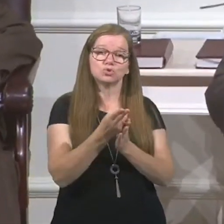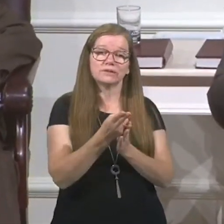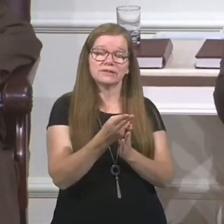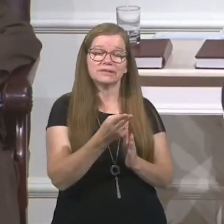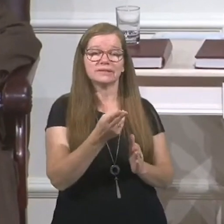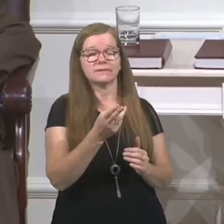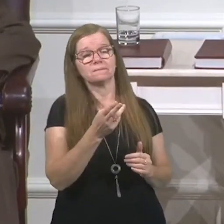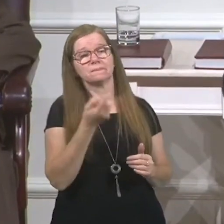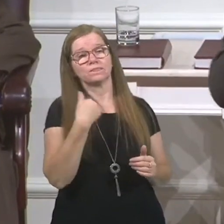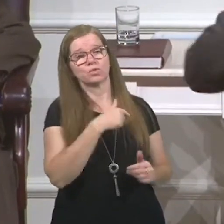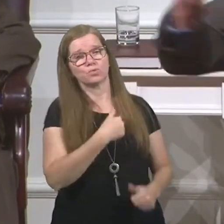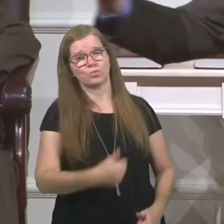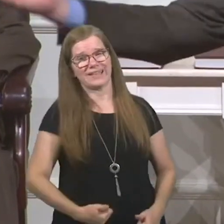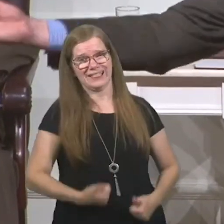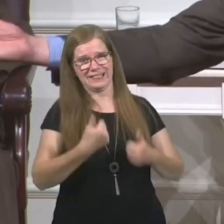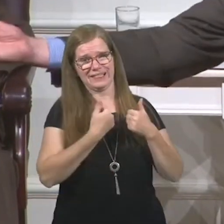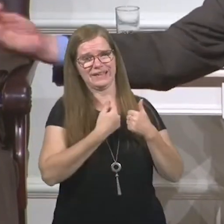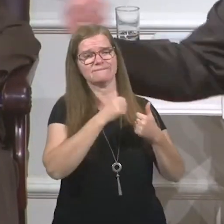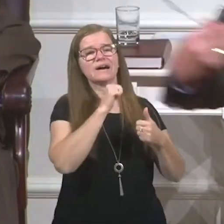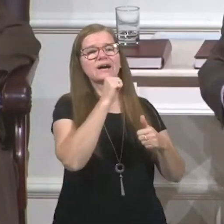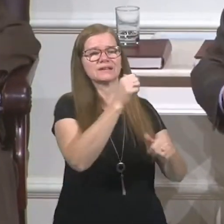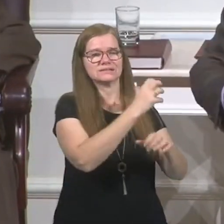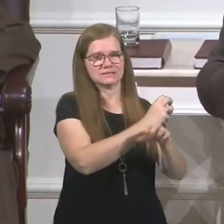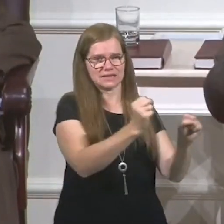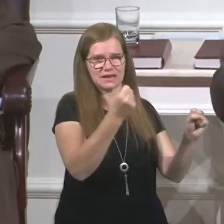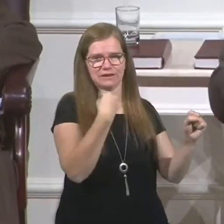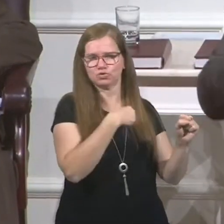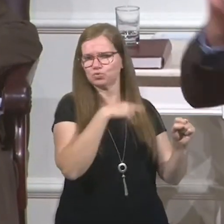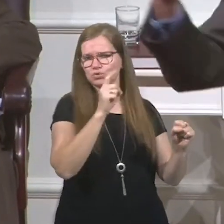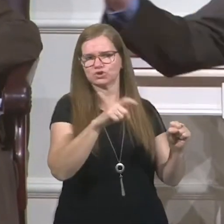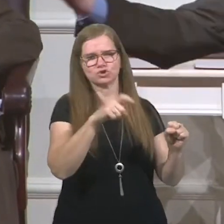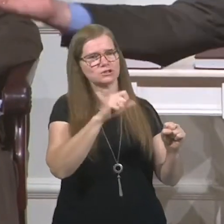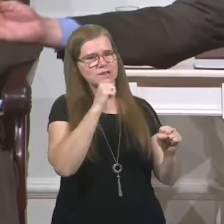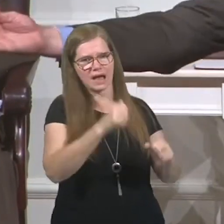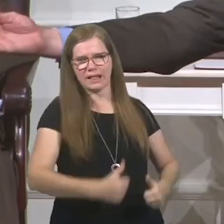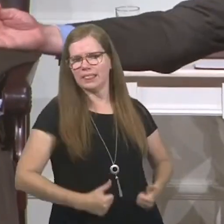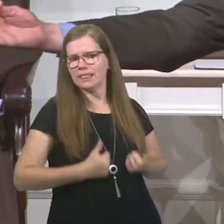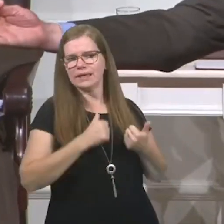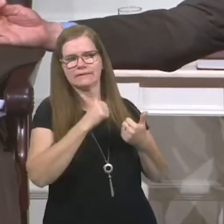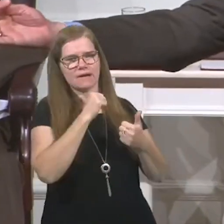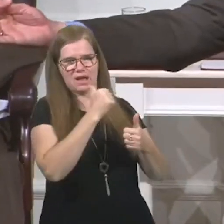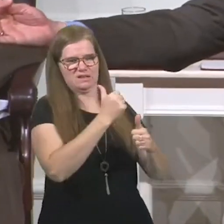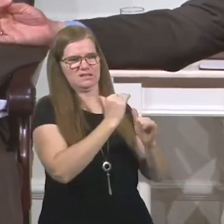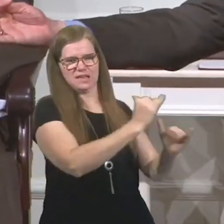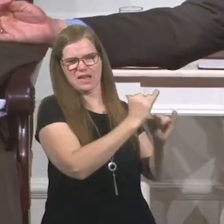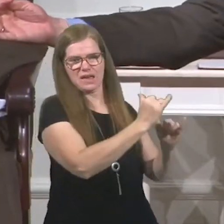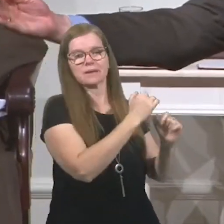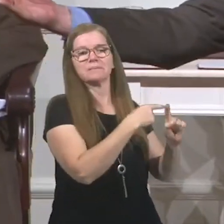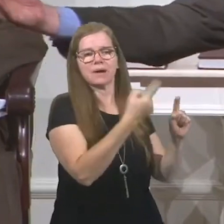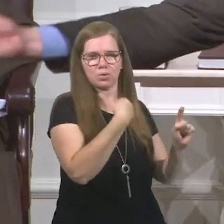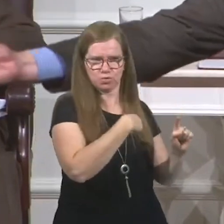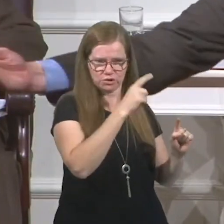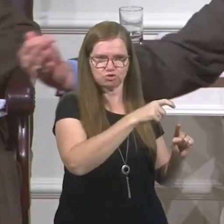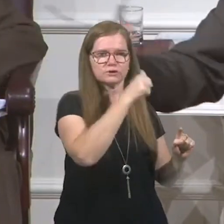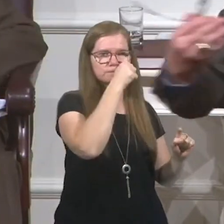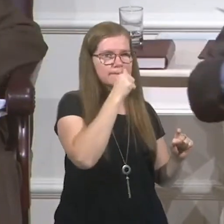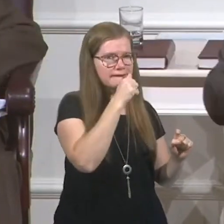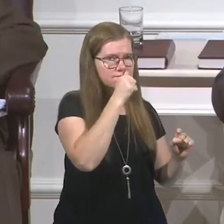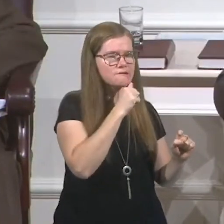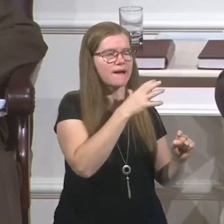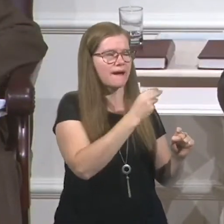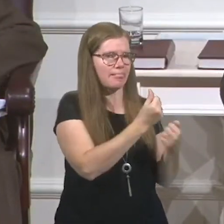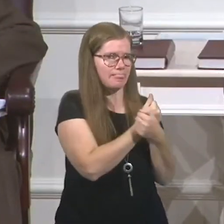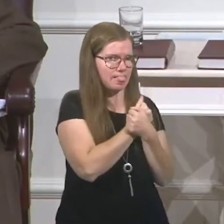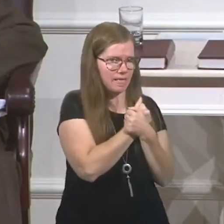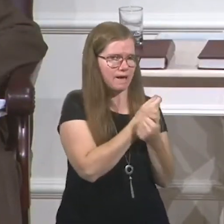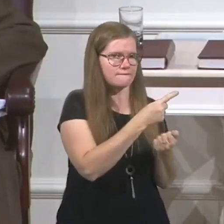we live unsaved. We should not live unsaved but we should have patience with those who live that way and love them to the person